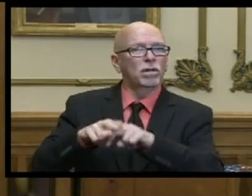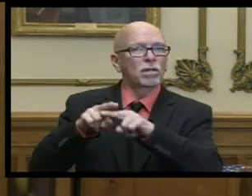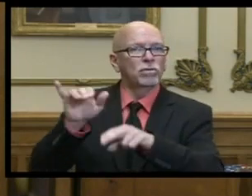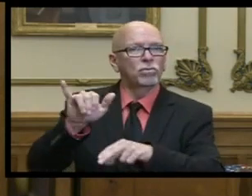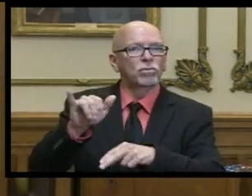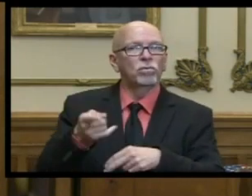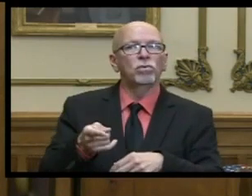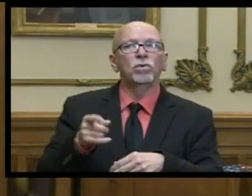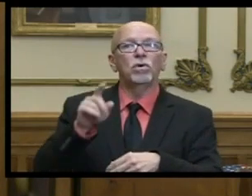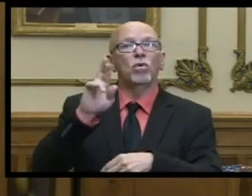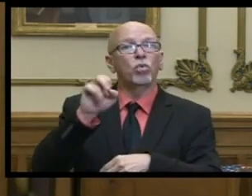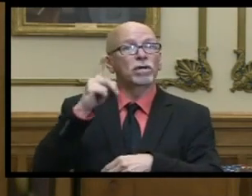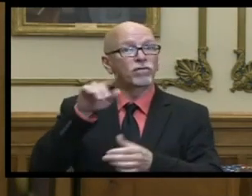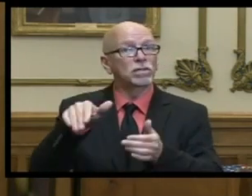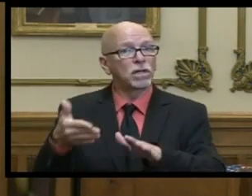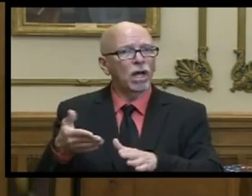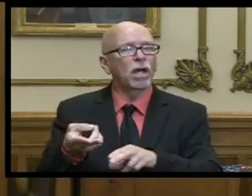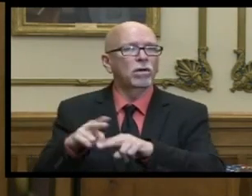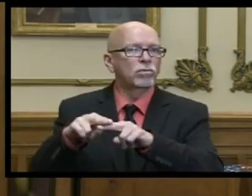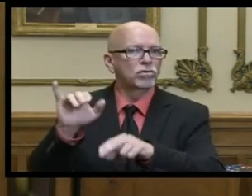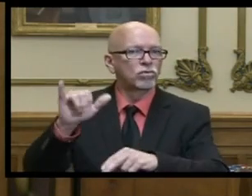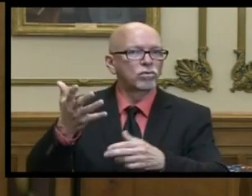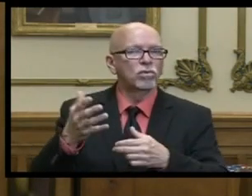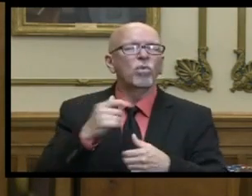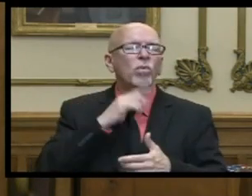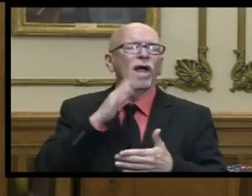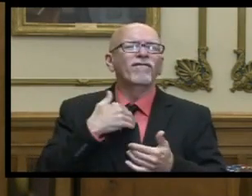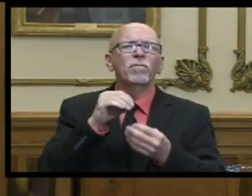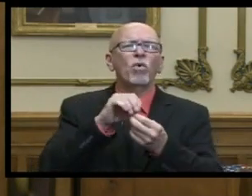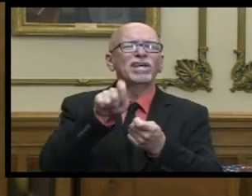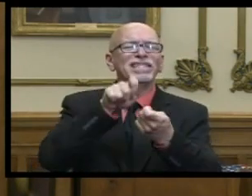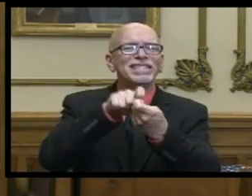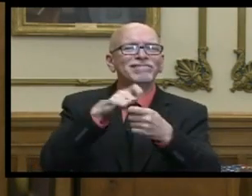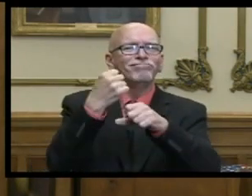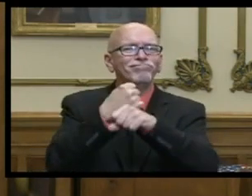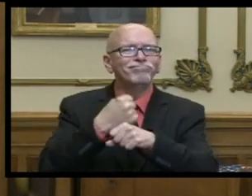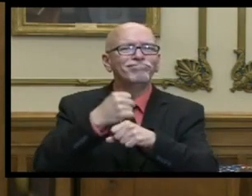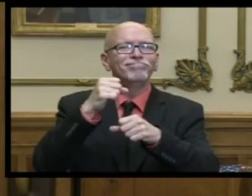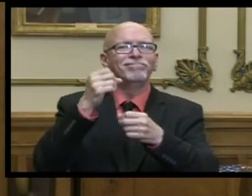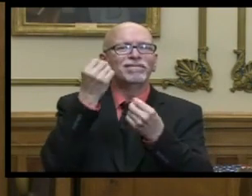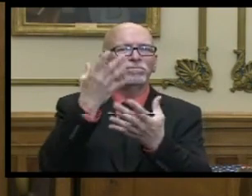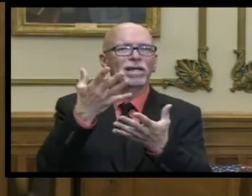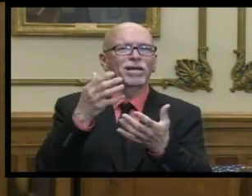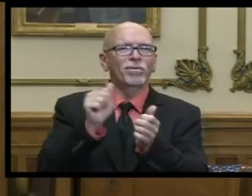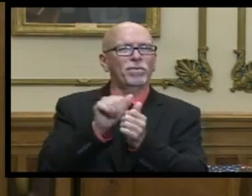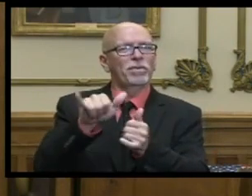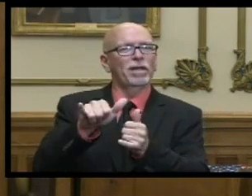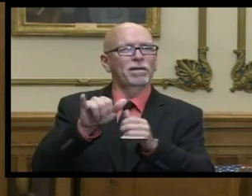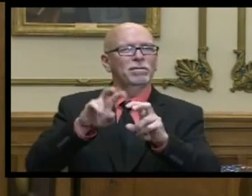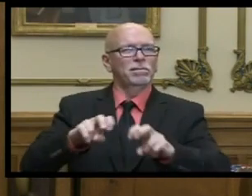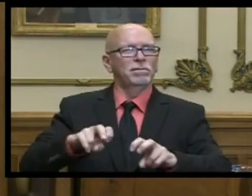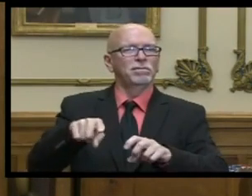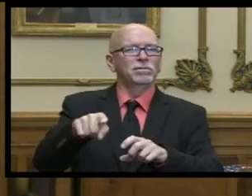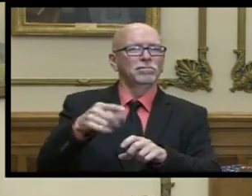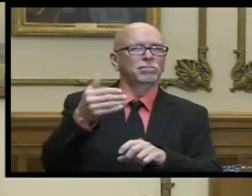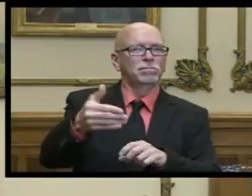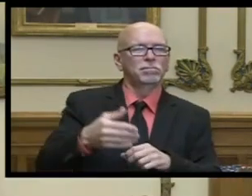and we'll be able to have more precise details about that sophisticated analysis soon